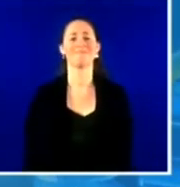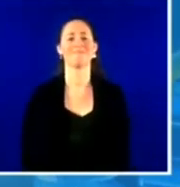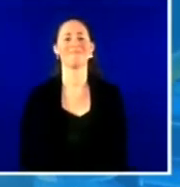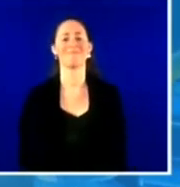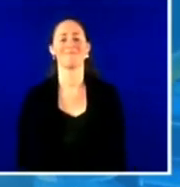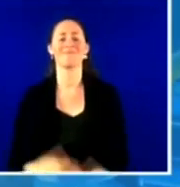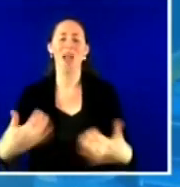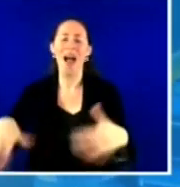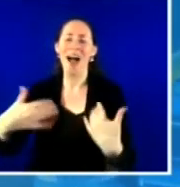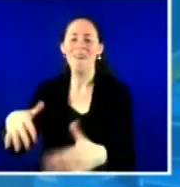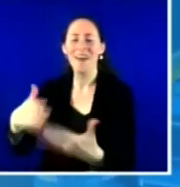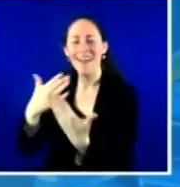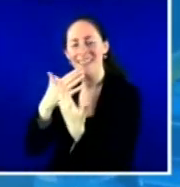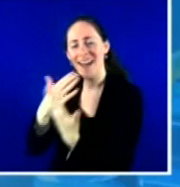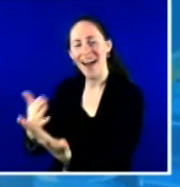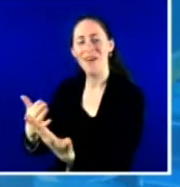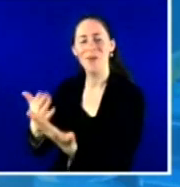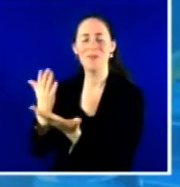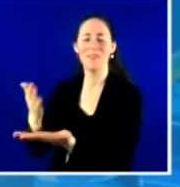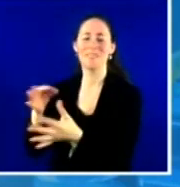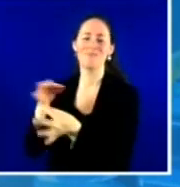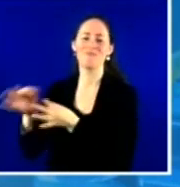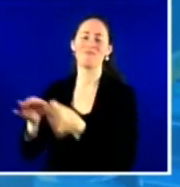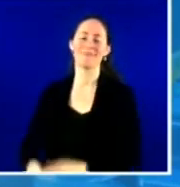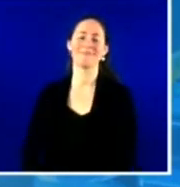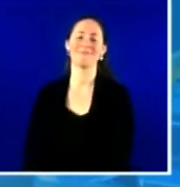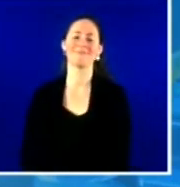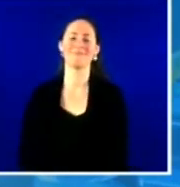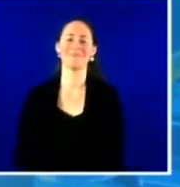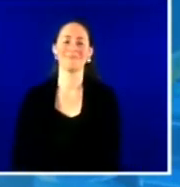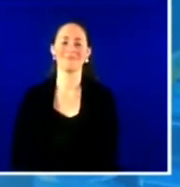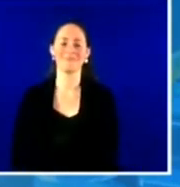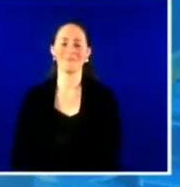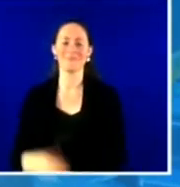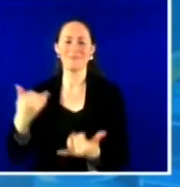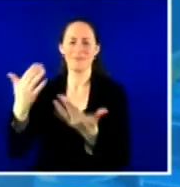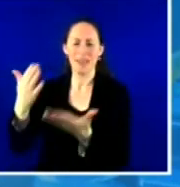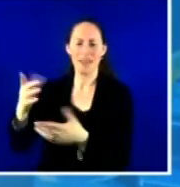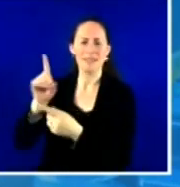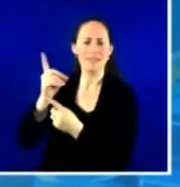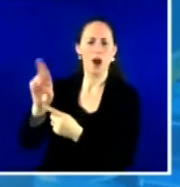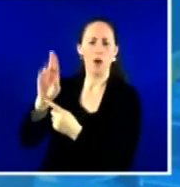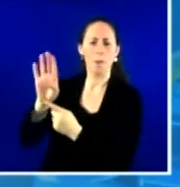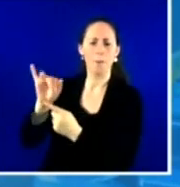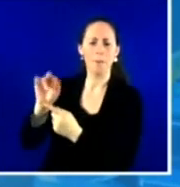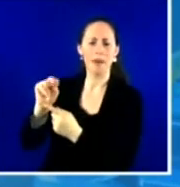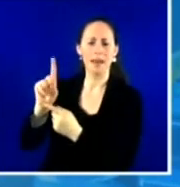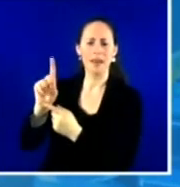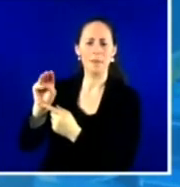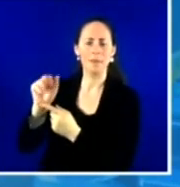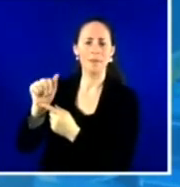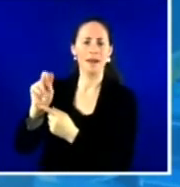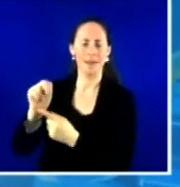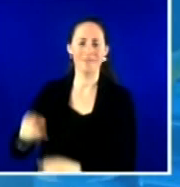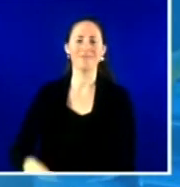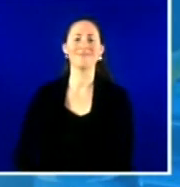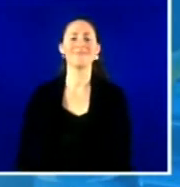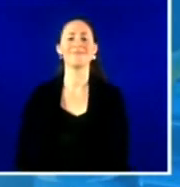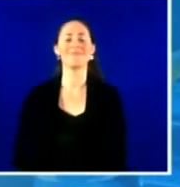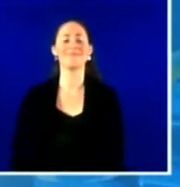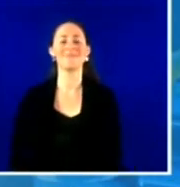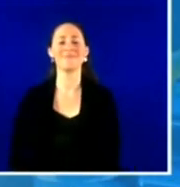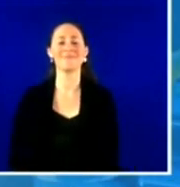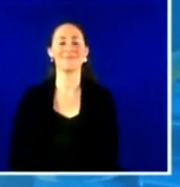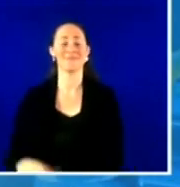Dr. Beinman, on Tuesday, June 8th, as part of the National Month of Action, Kaiser Permanente announced a new patient